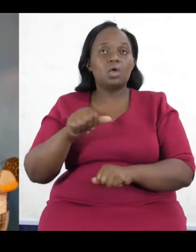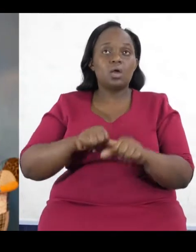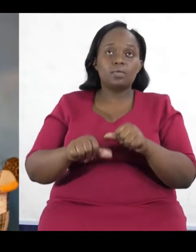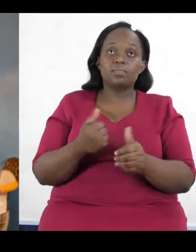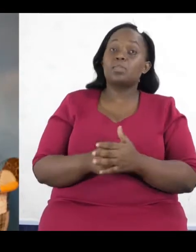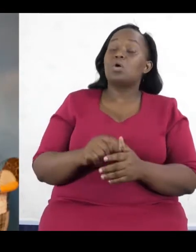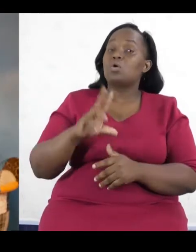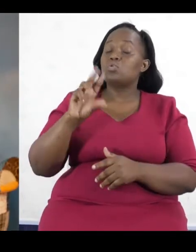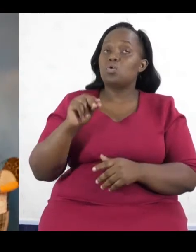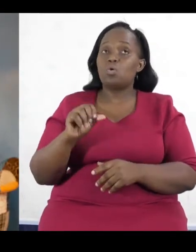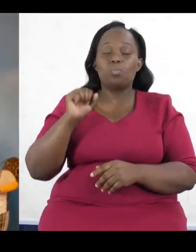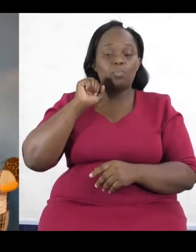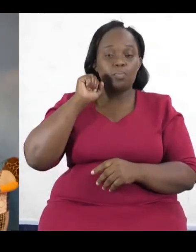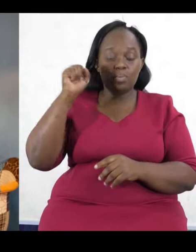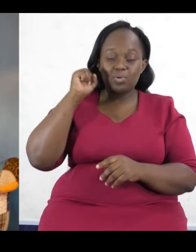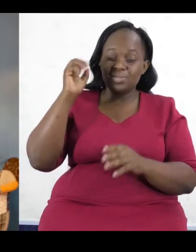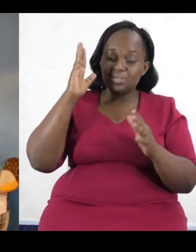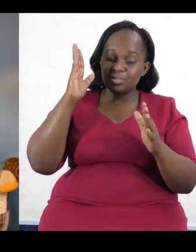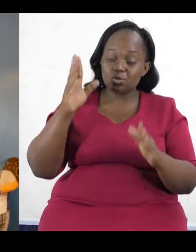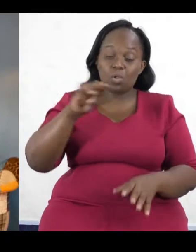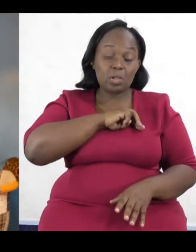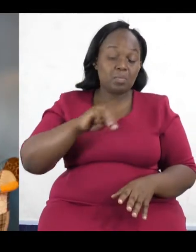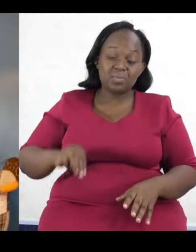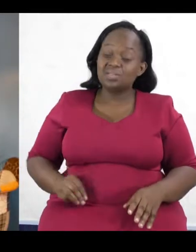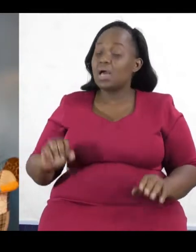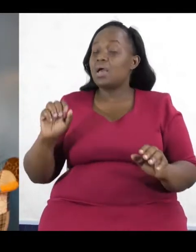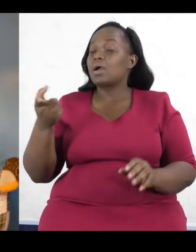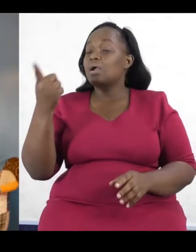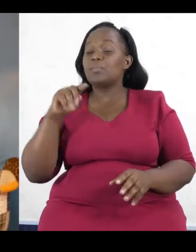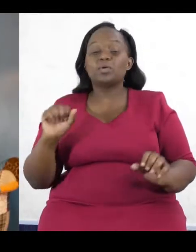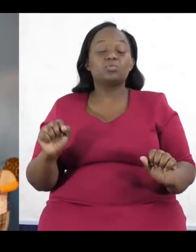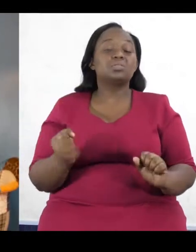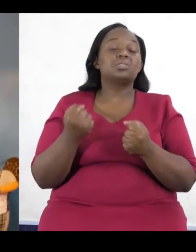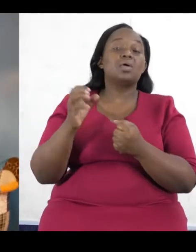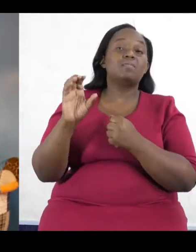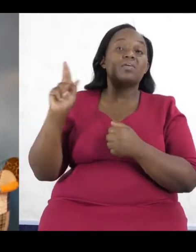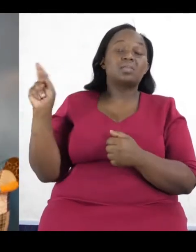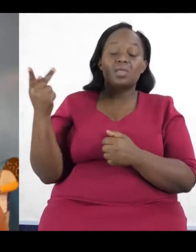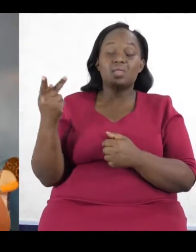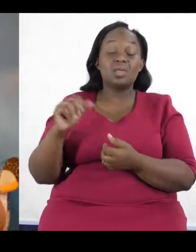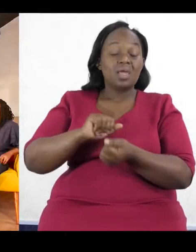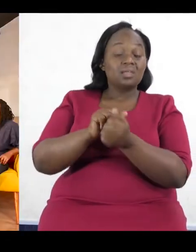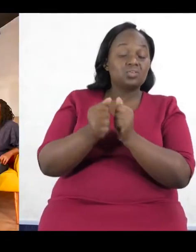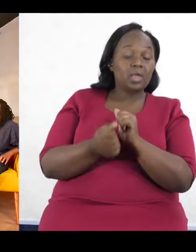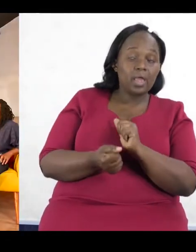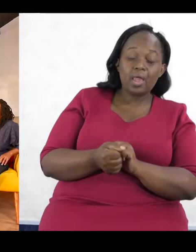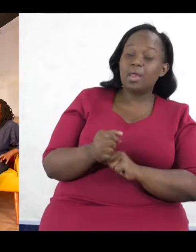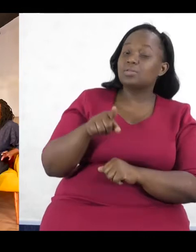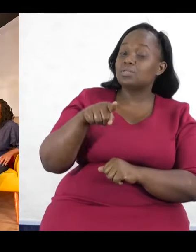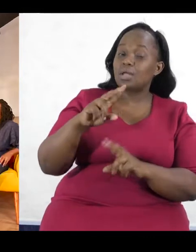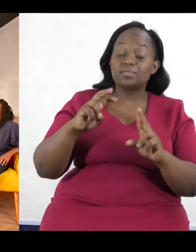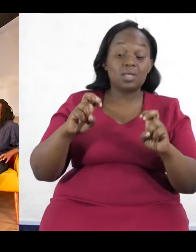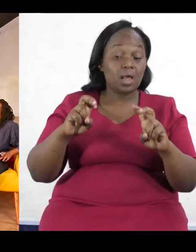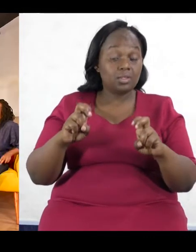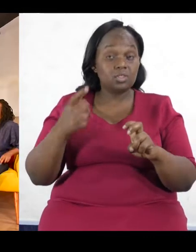coming to save Kenya. There's no political messiah coming to save your county or your world. But the change and that